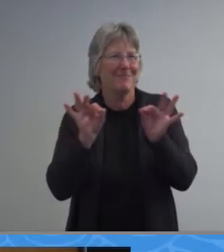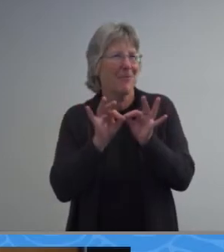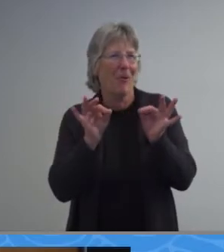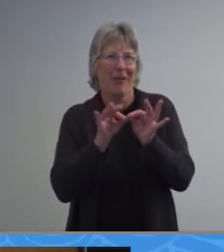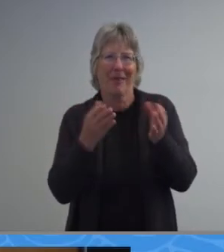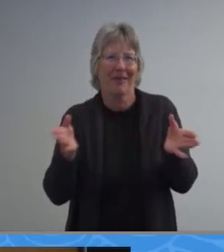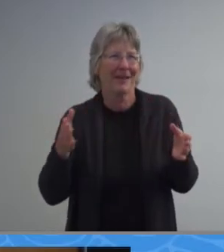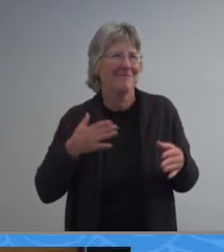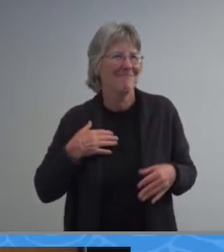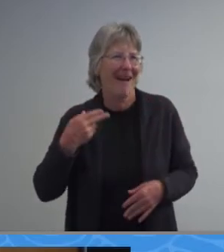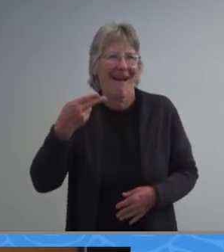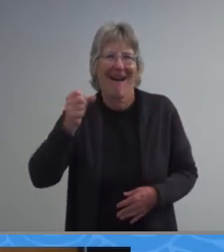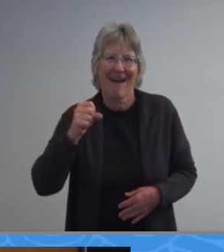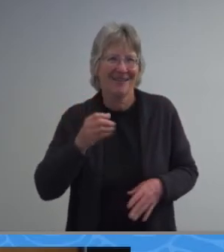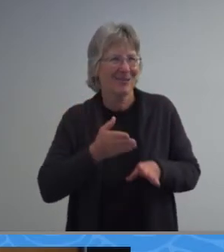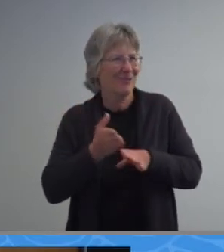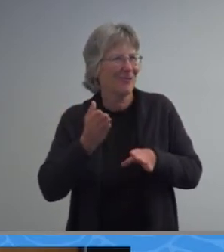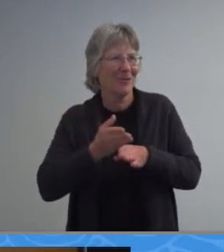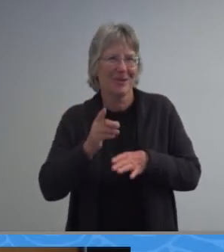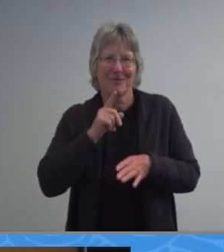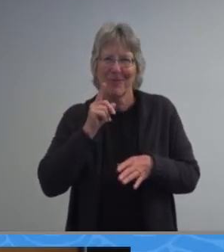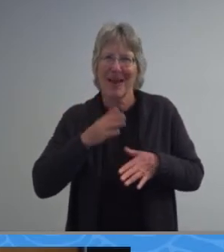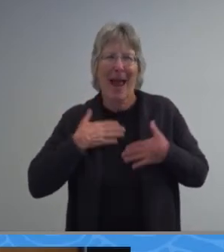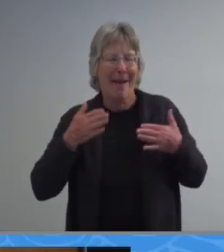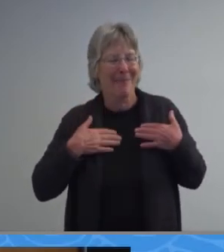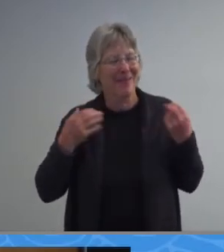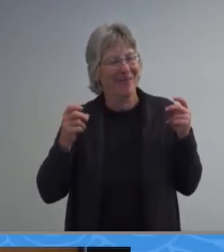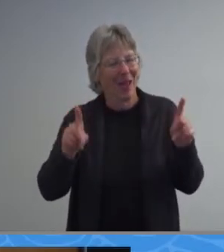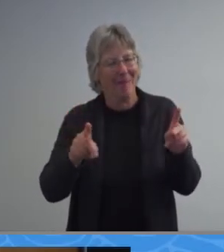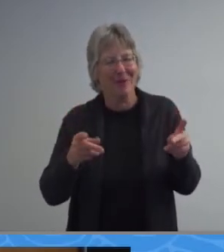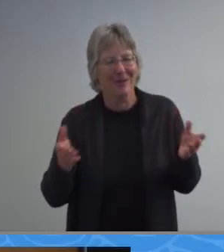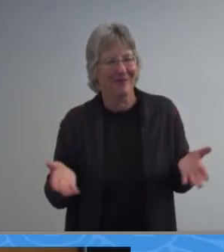my high school career so i'm really glad for the opportunity to be here